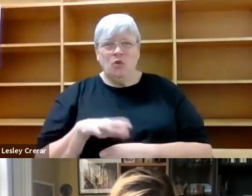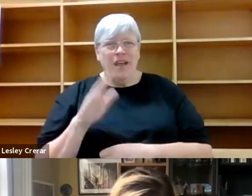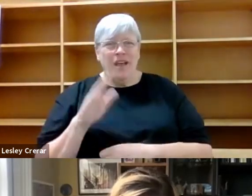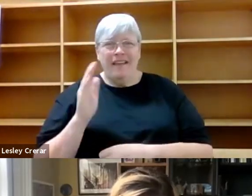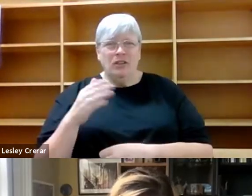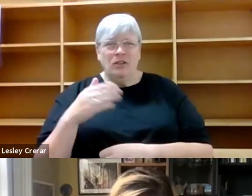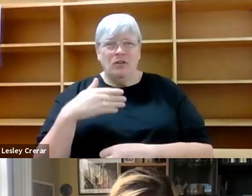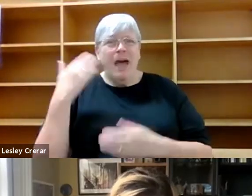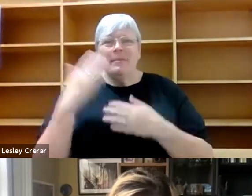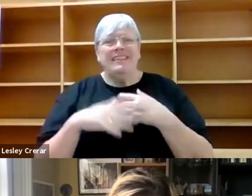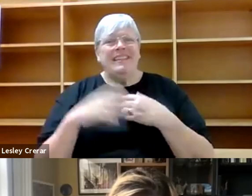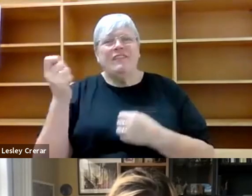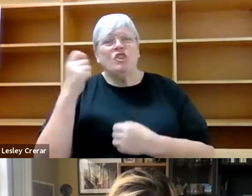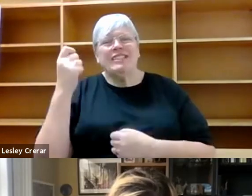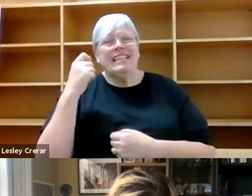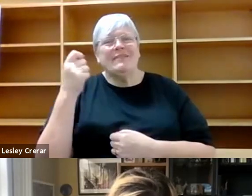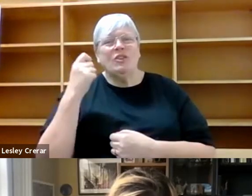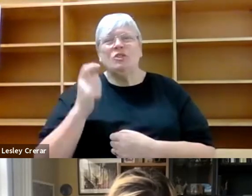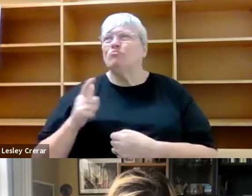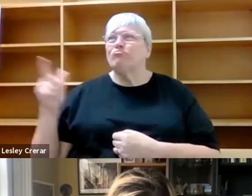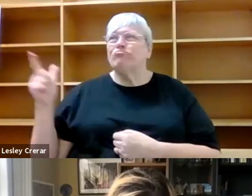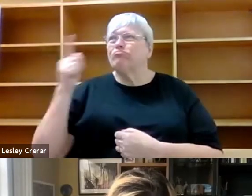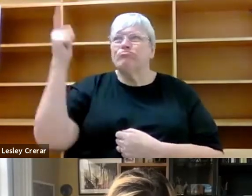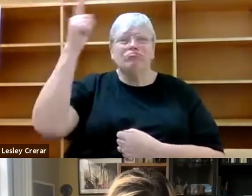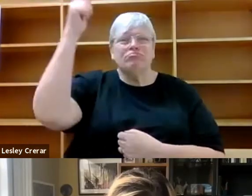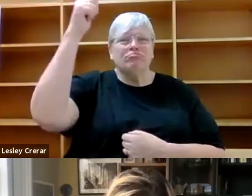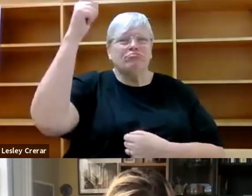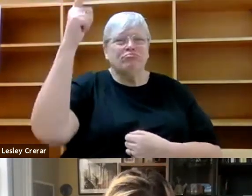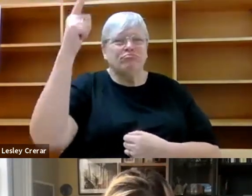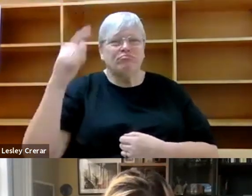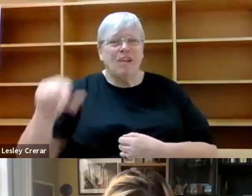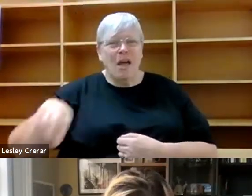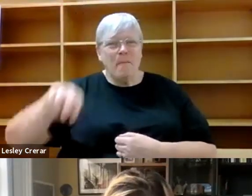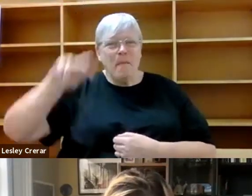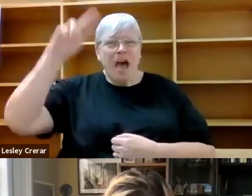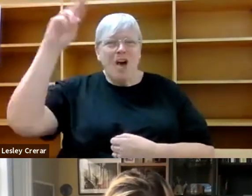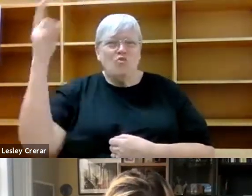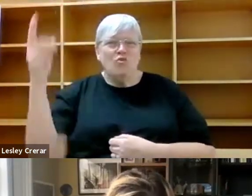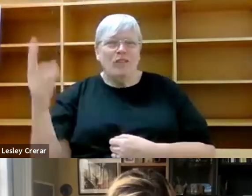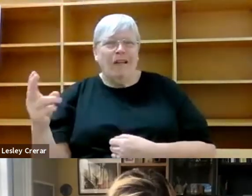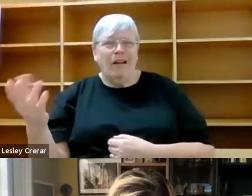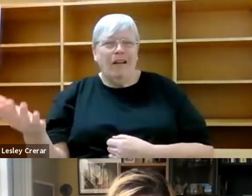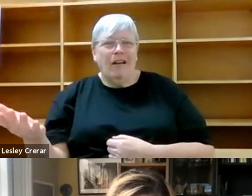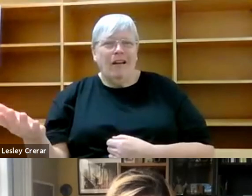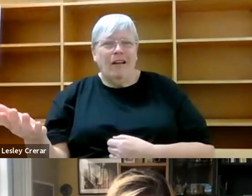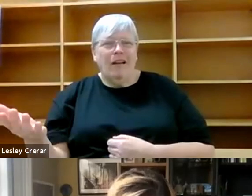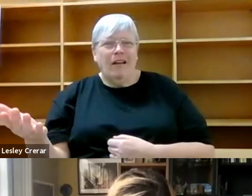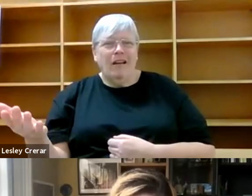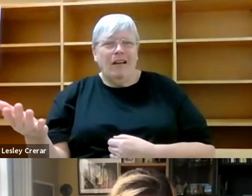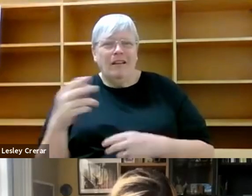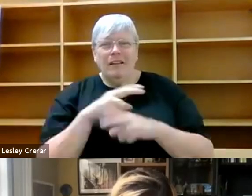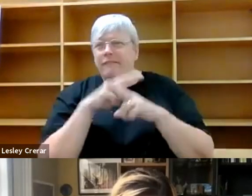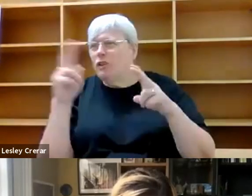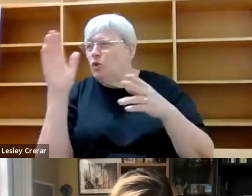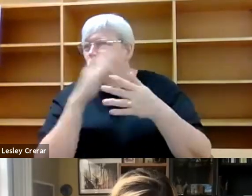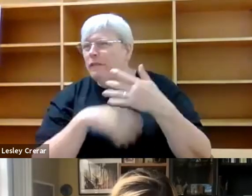successful in getting that, like, view from the peak where I can like see the land laid out before me like a map. That's a,